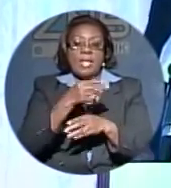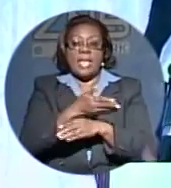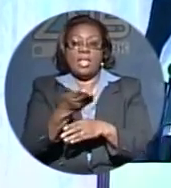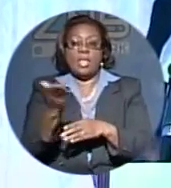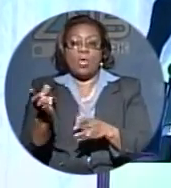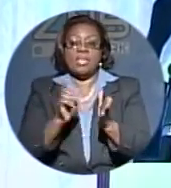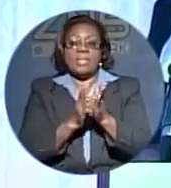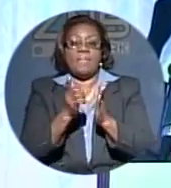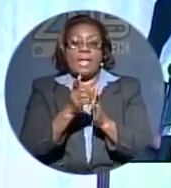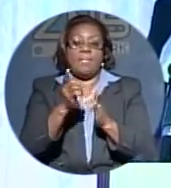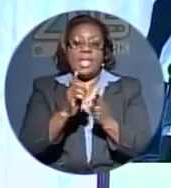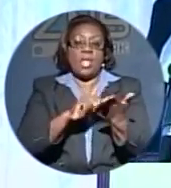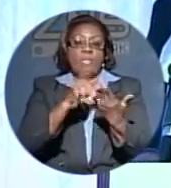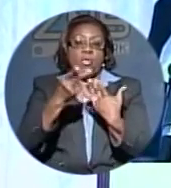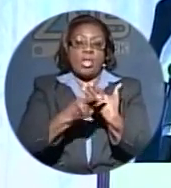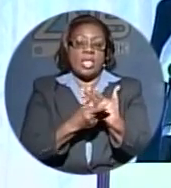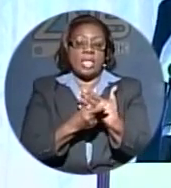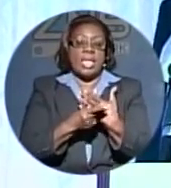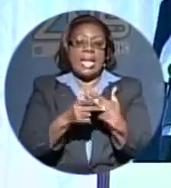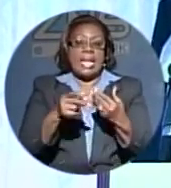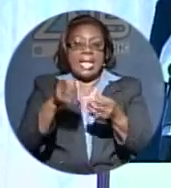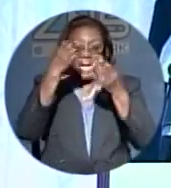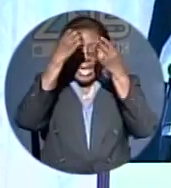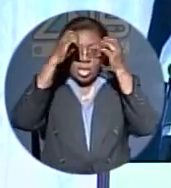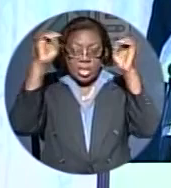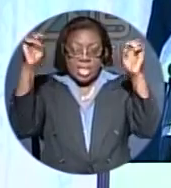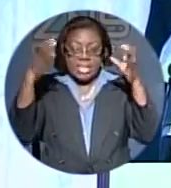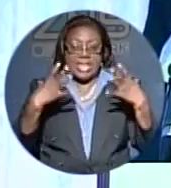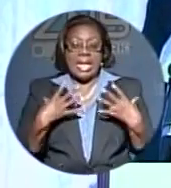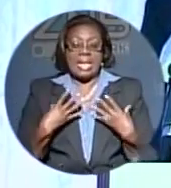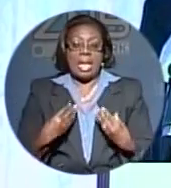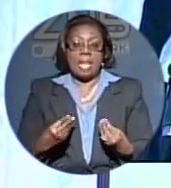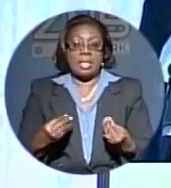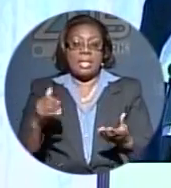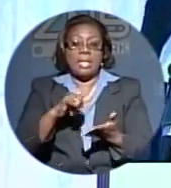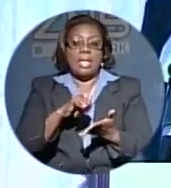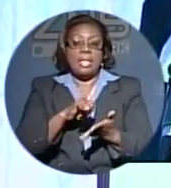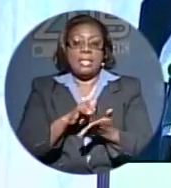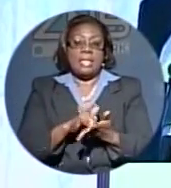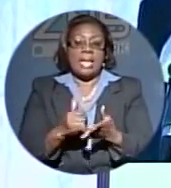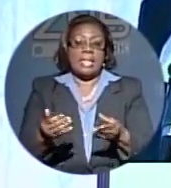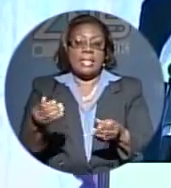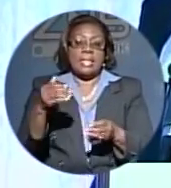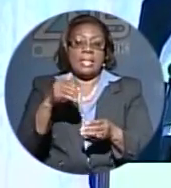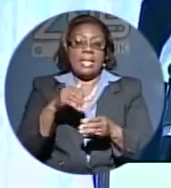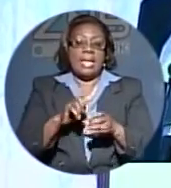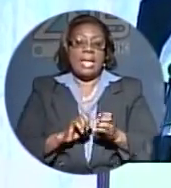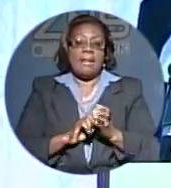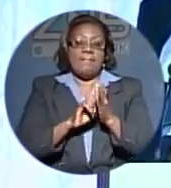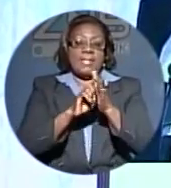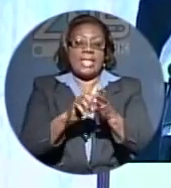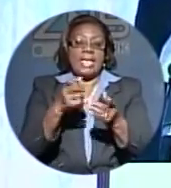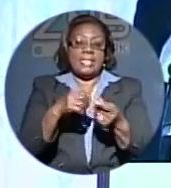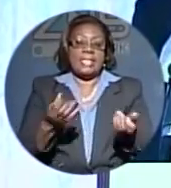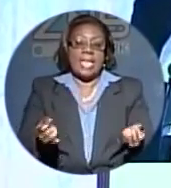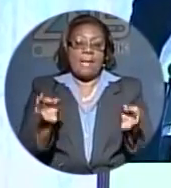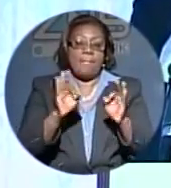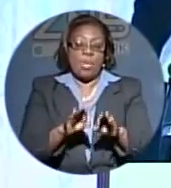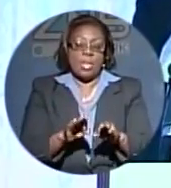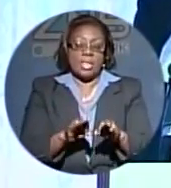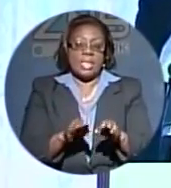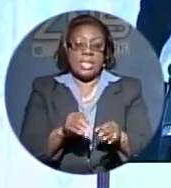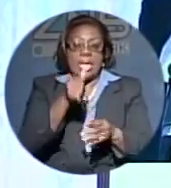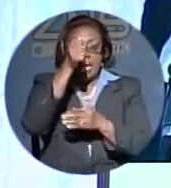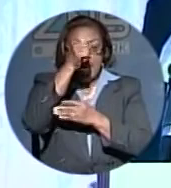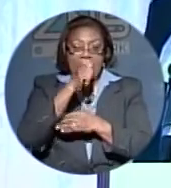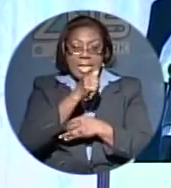developmental projects like education and health that emphasize the important Eindliken